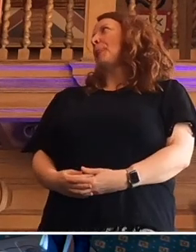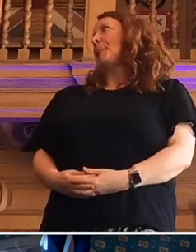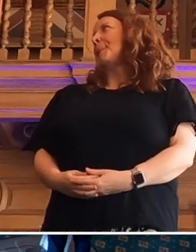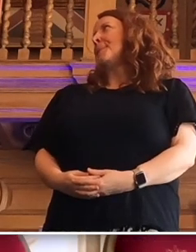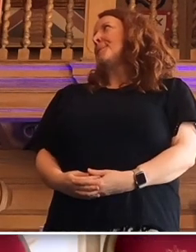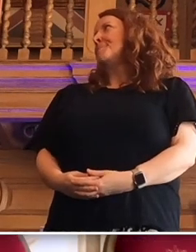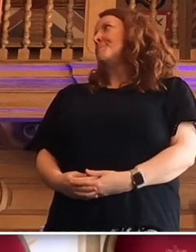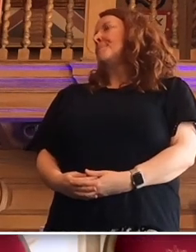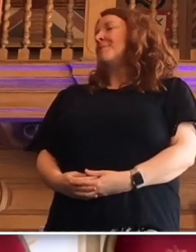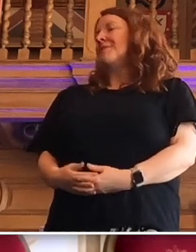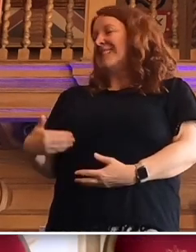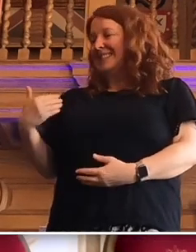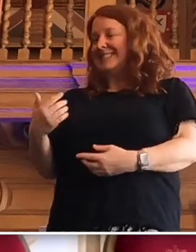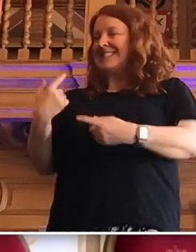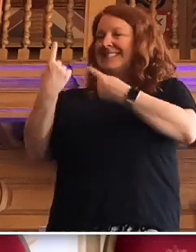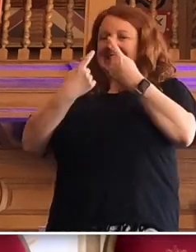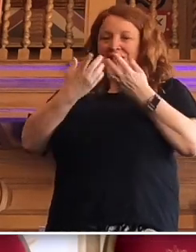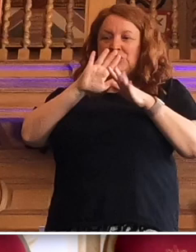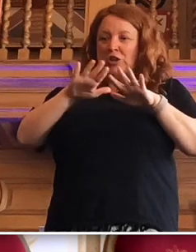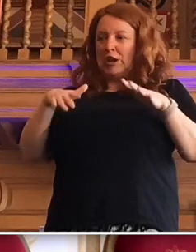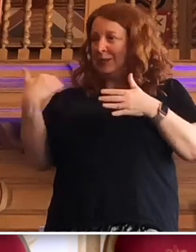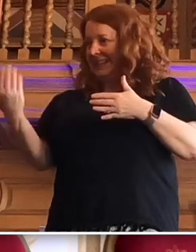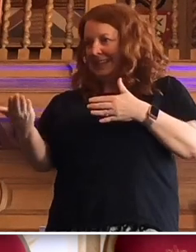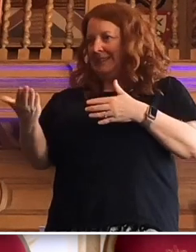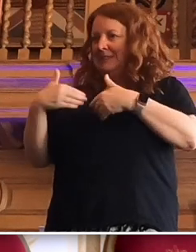Give every child the best start in life.